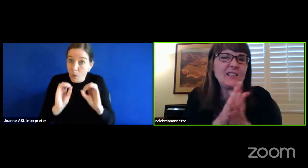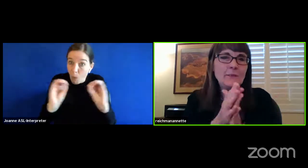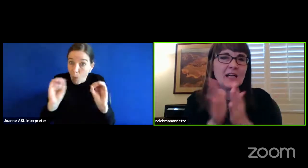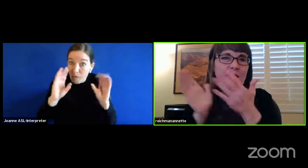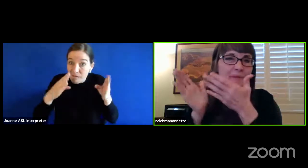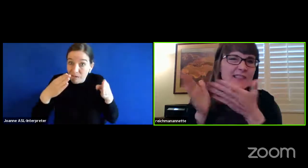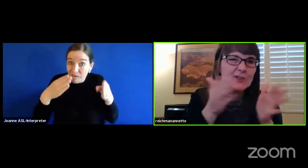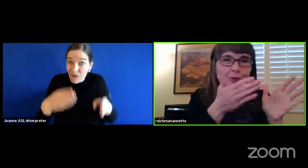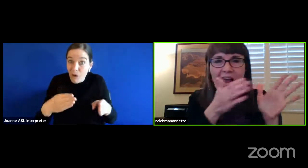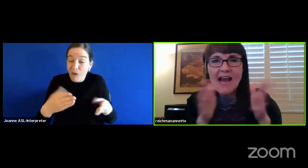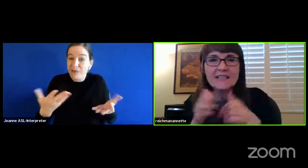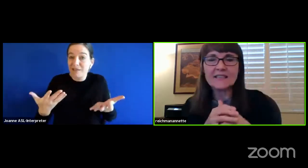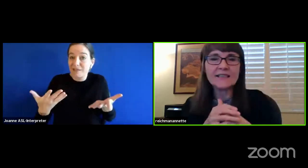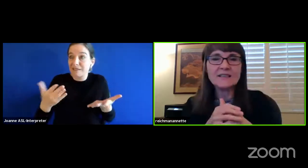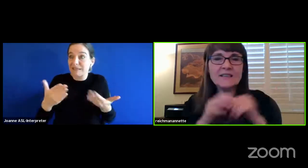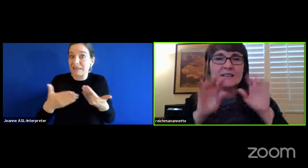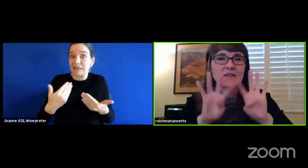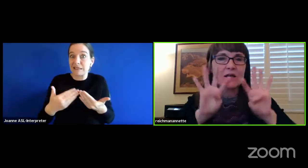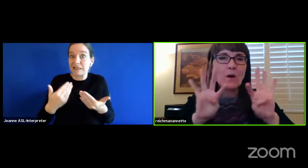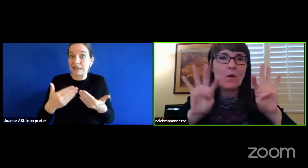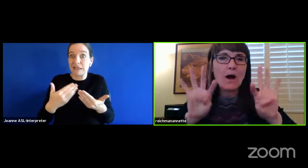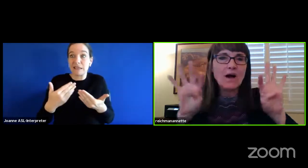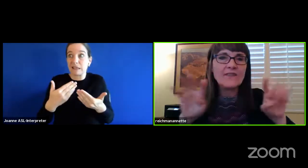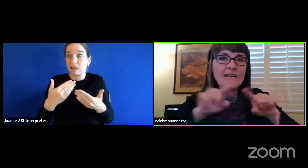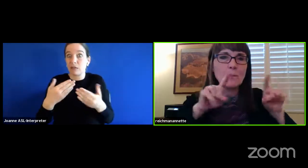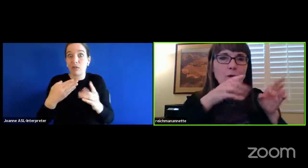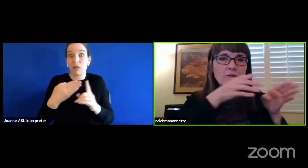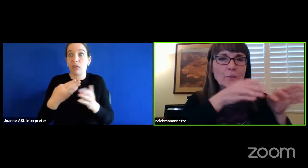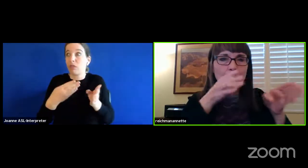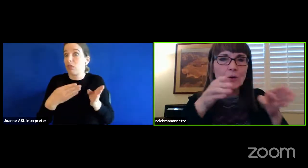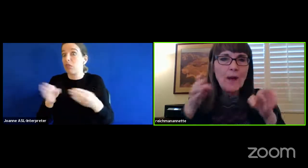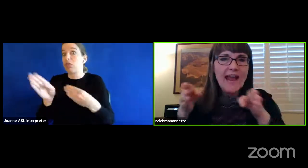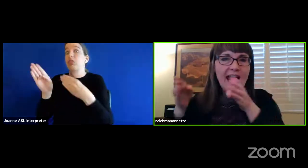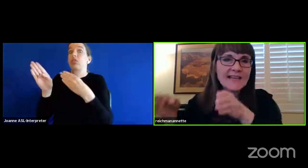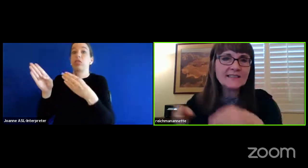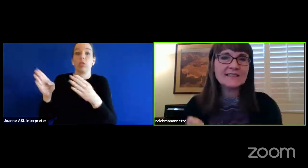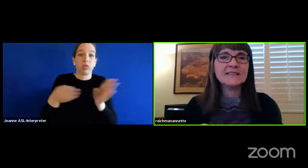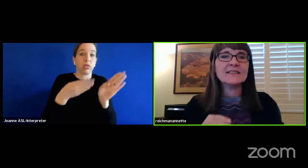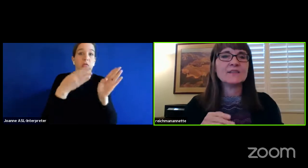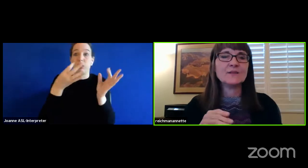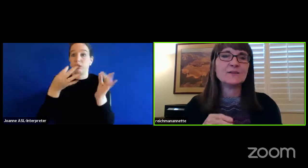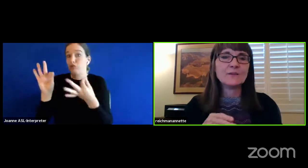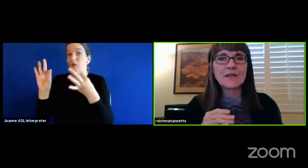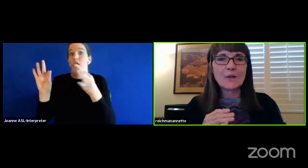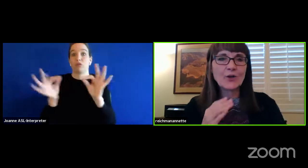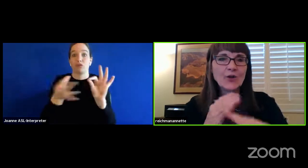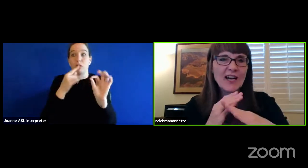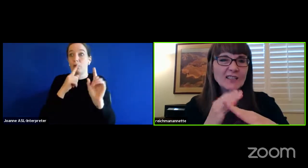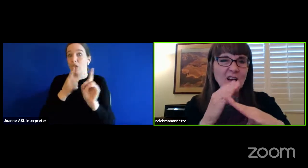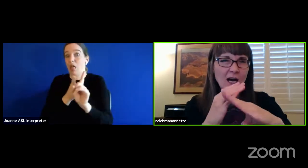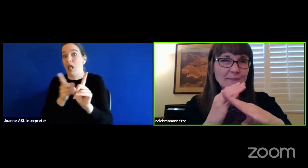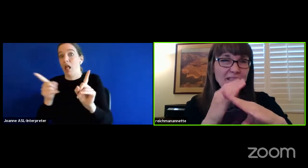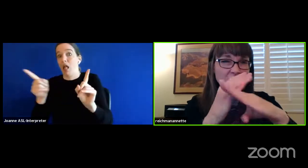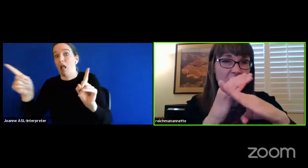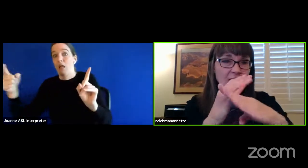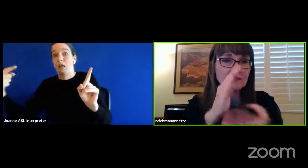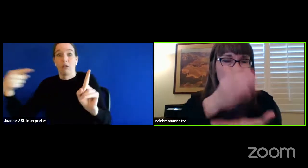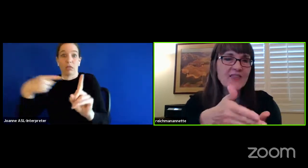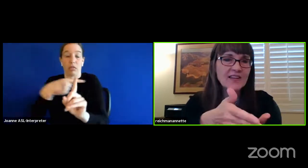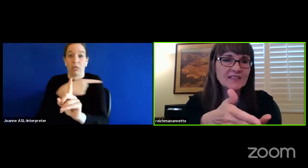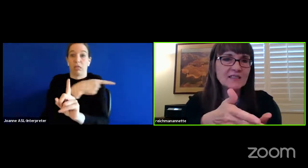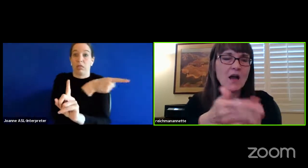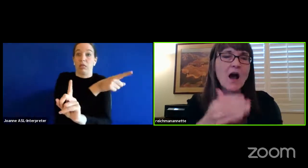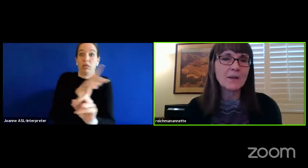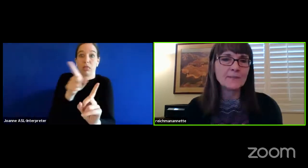easy to become distracted, to go off in multiple ways, to come across obstacles